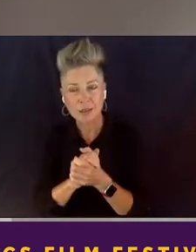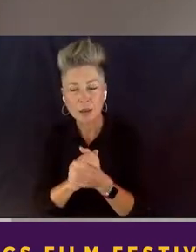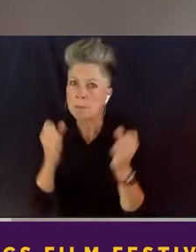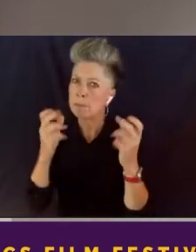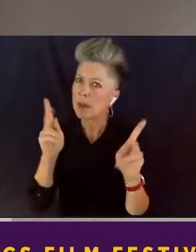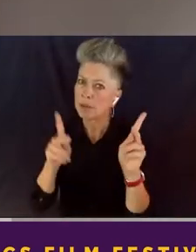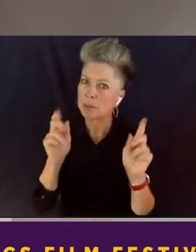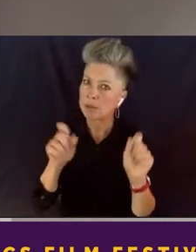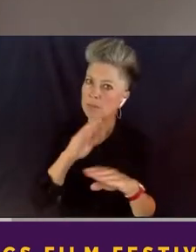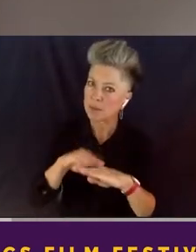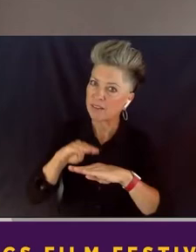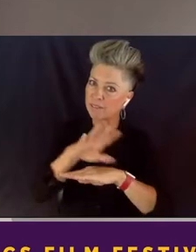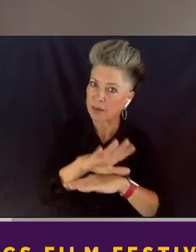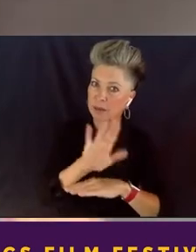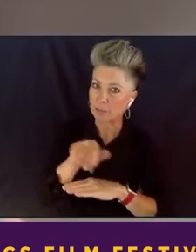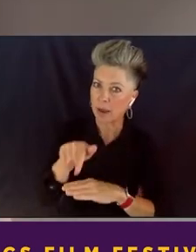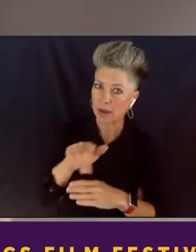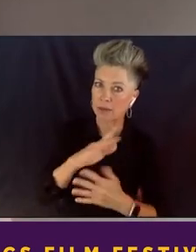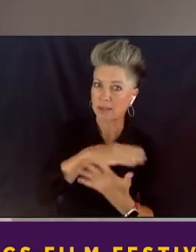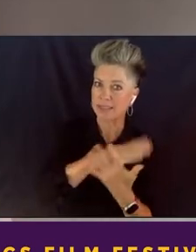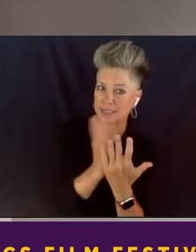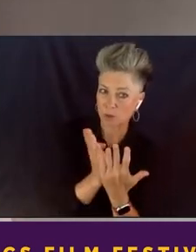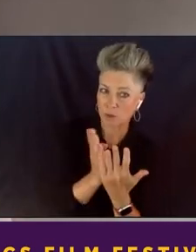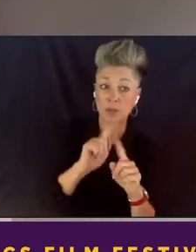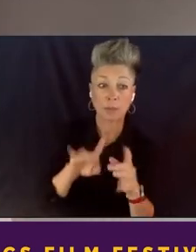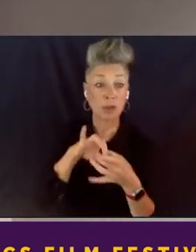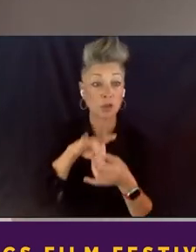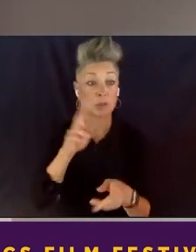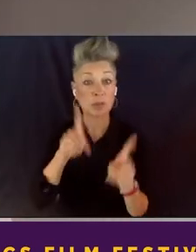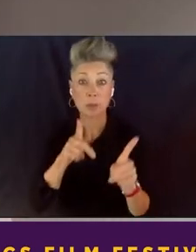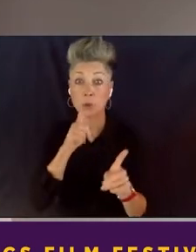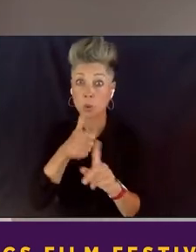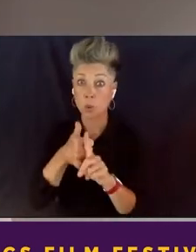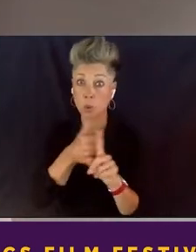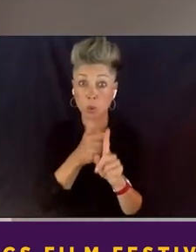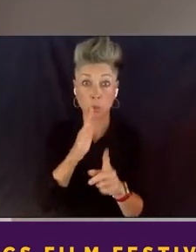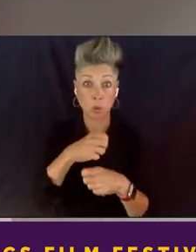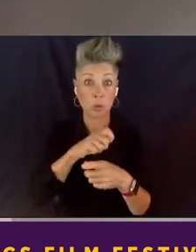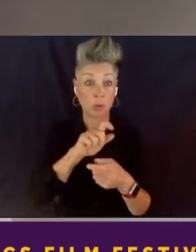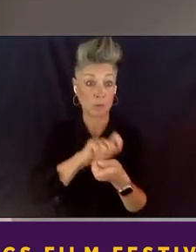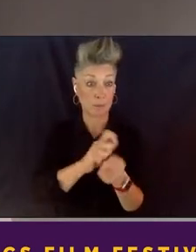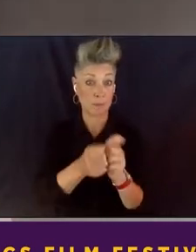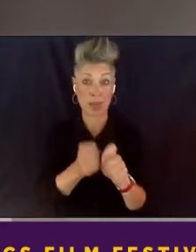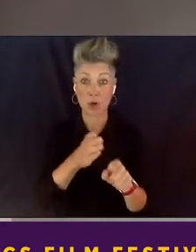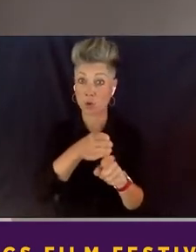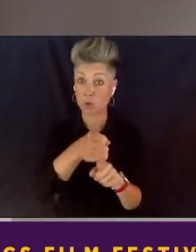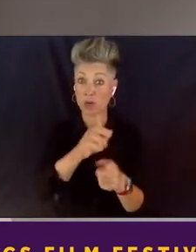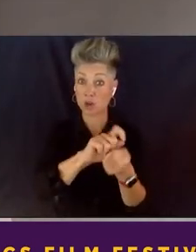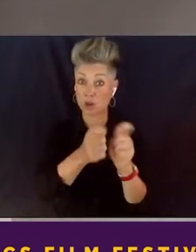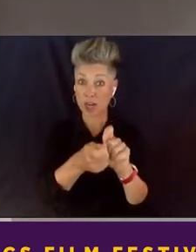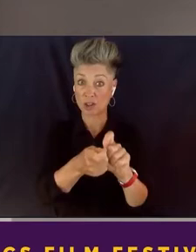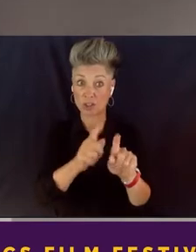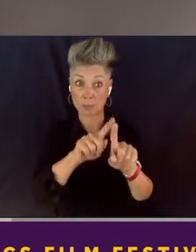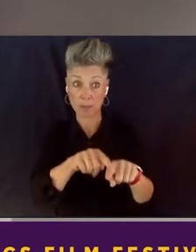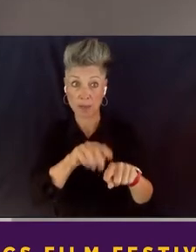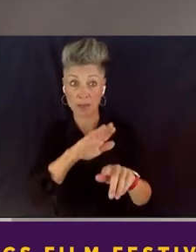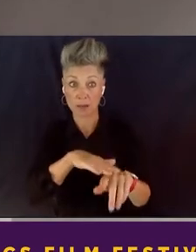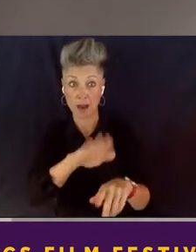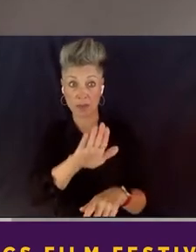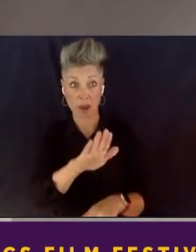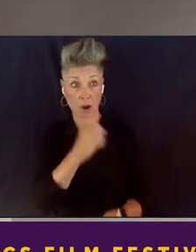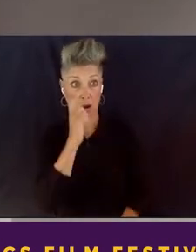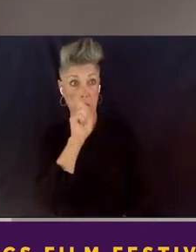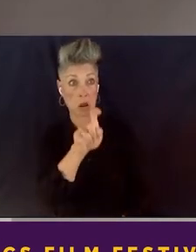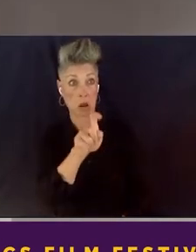this, but in terms of people who can actually make a change to their career paths, based on what they see in the show, I think that was an obvious